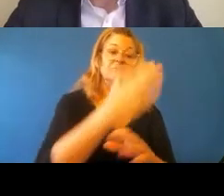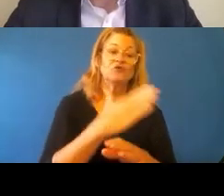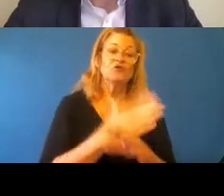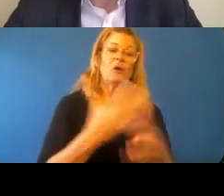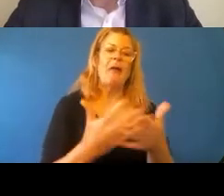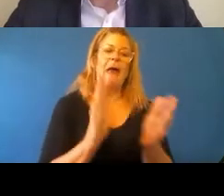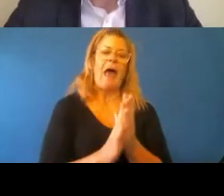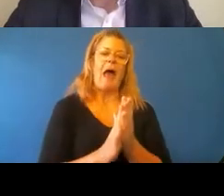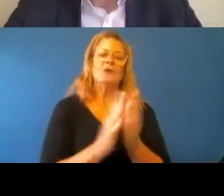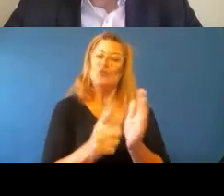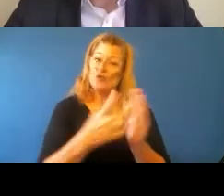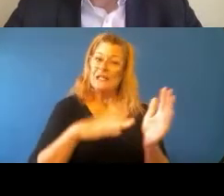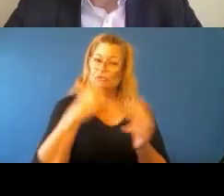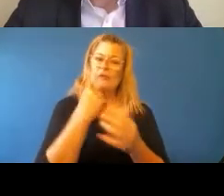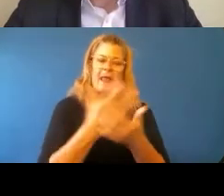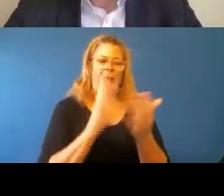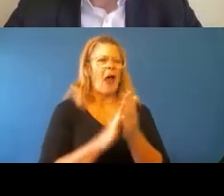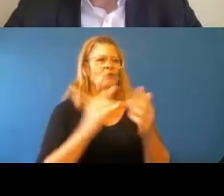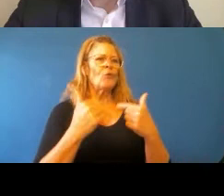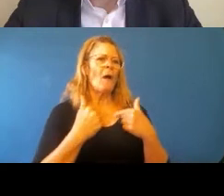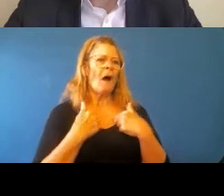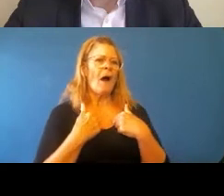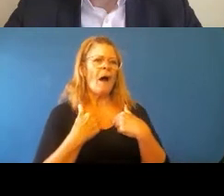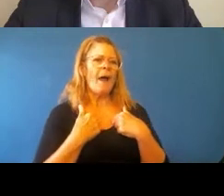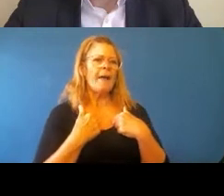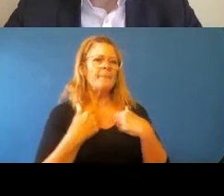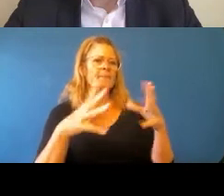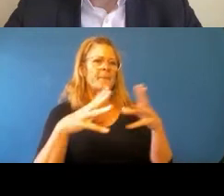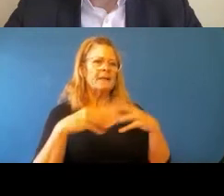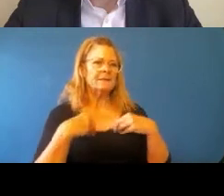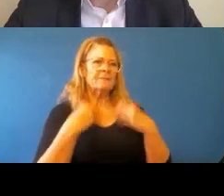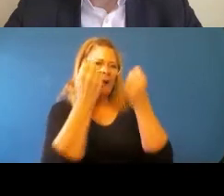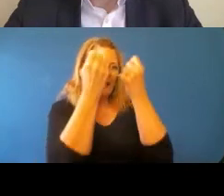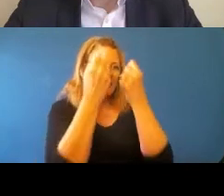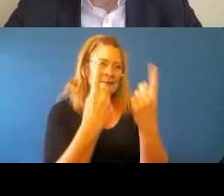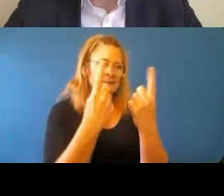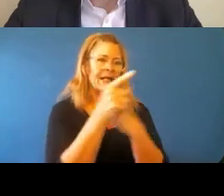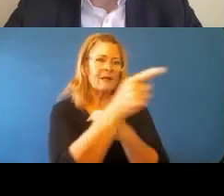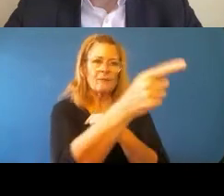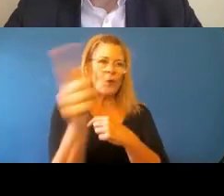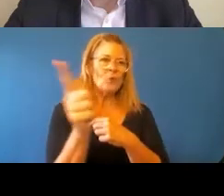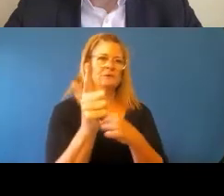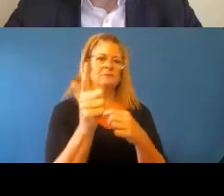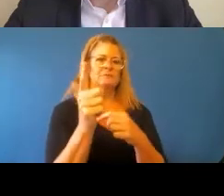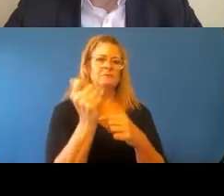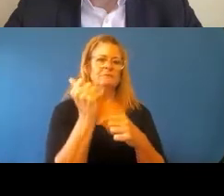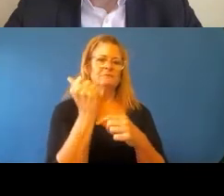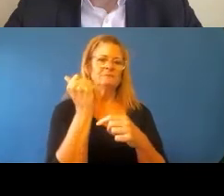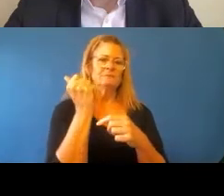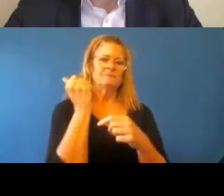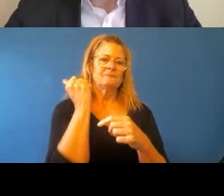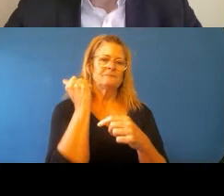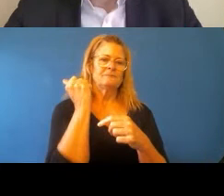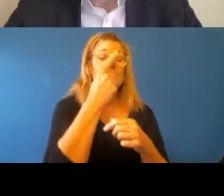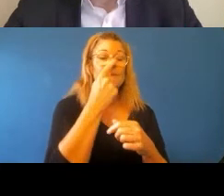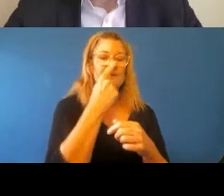aspirations of mana whenua and Indigenous people by sitting at my desk looking at a piece of policy or look at? I assure you